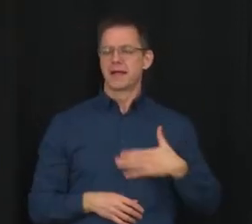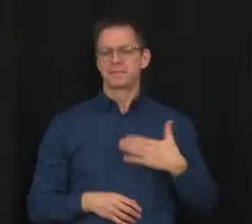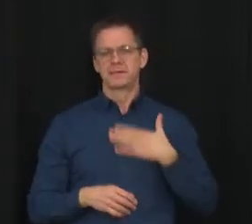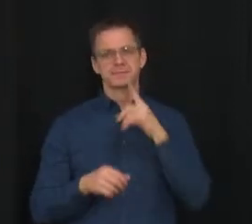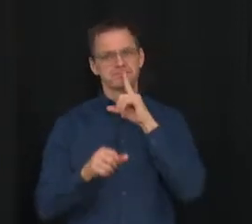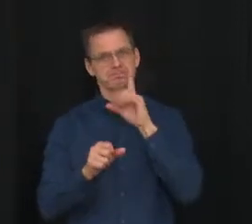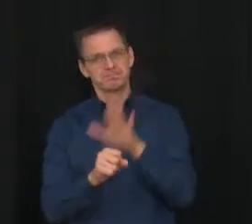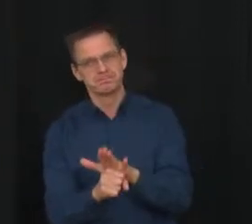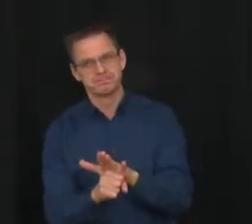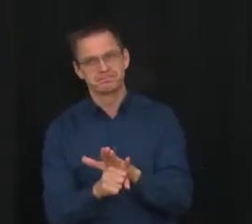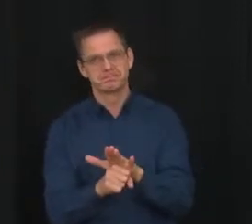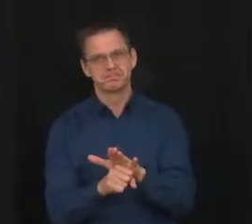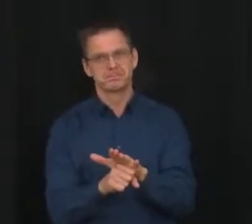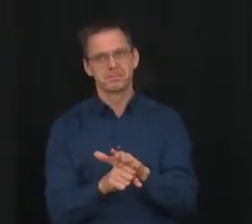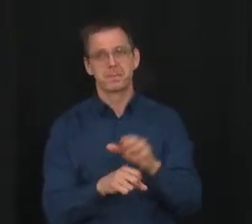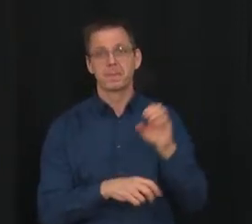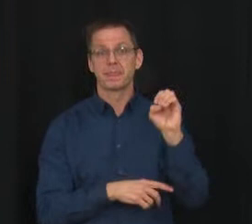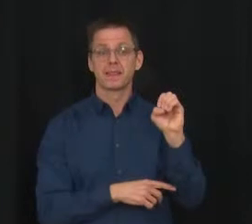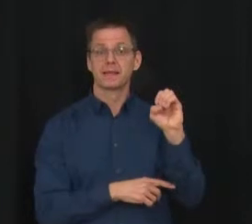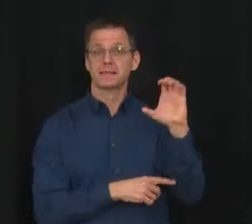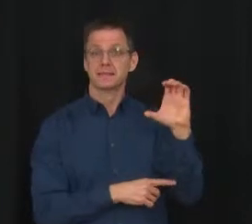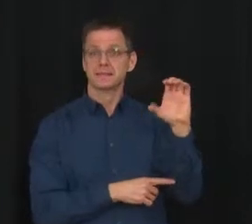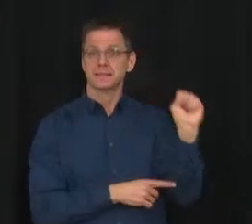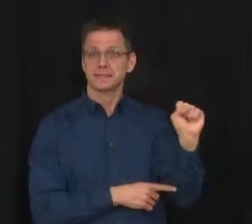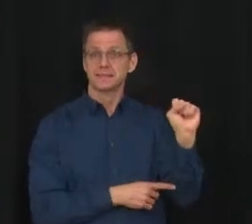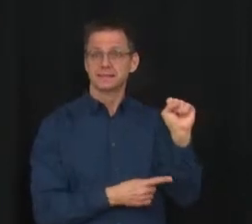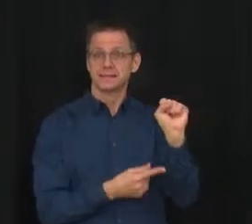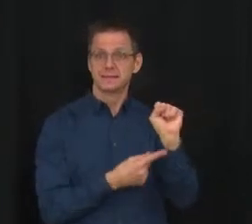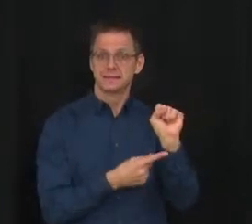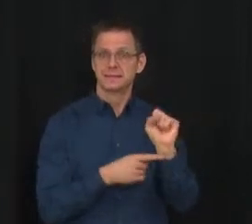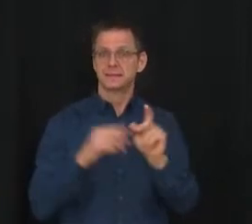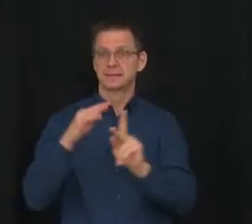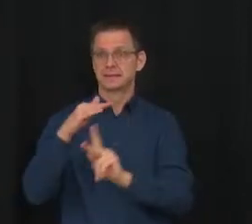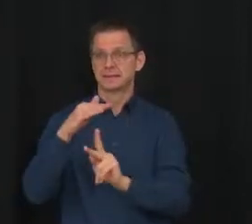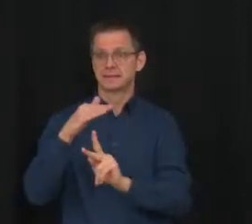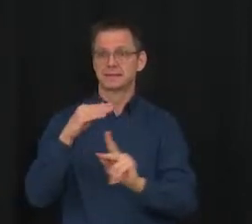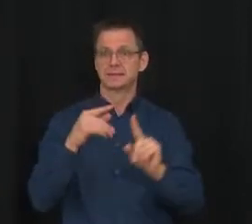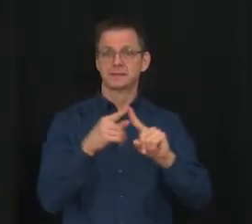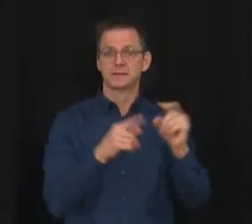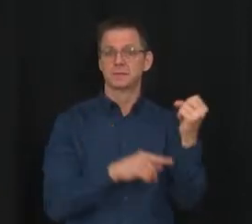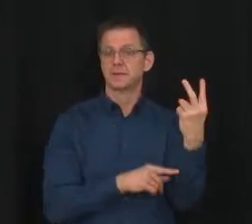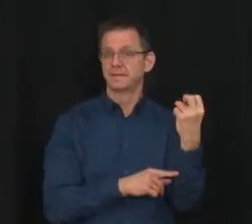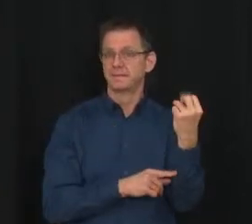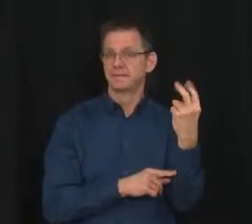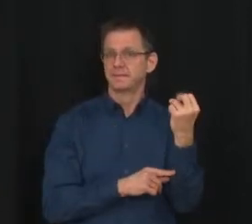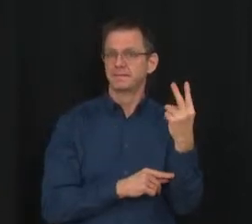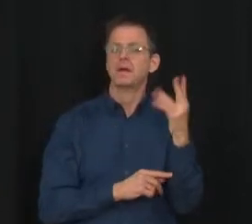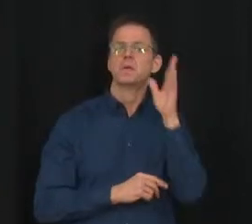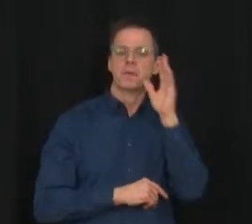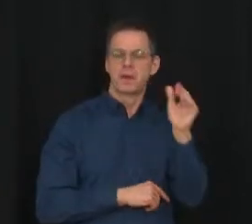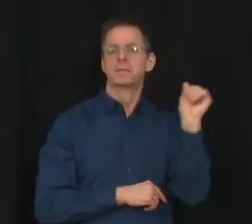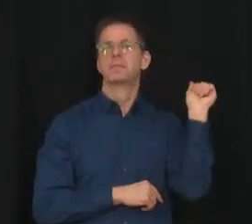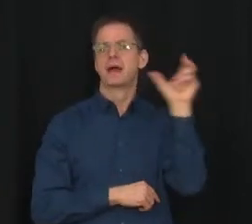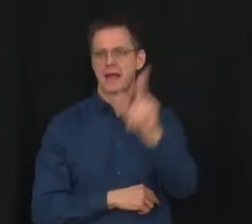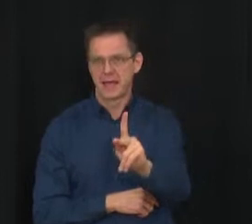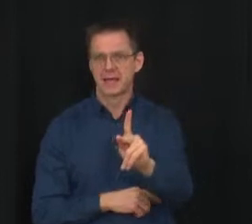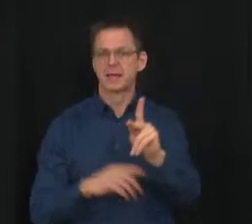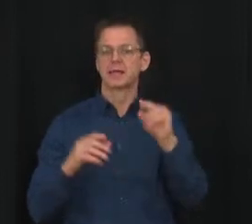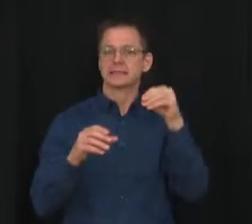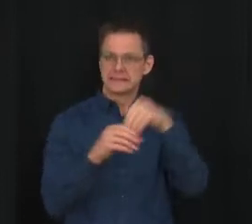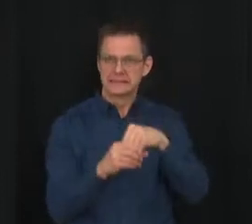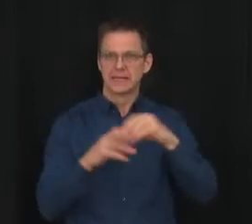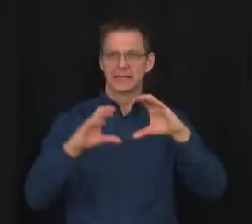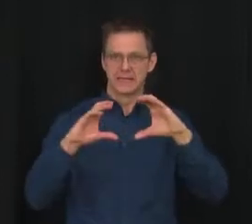to grade 12 students will return to classrooms on January 10th. Children who learn in person